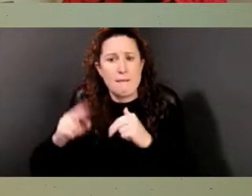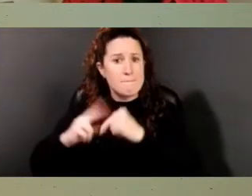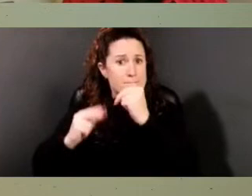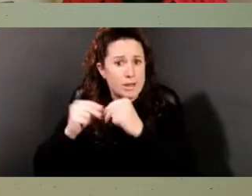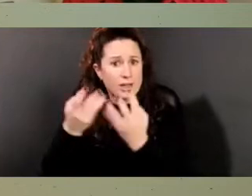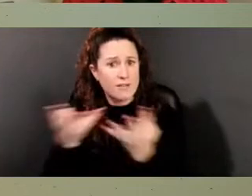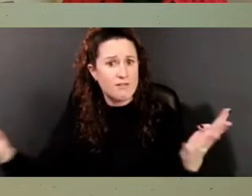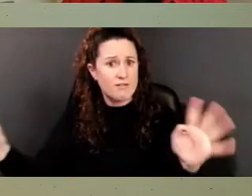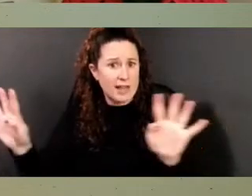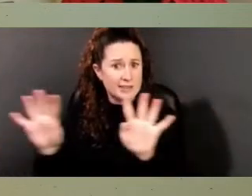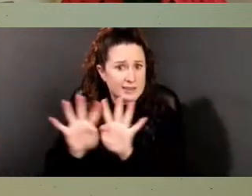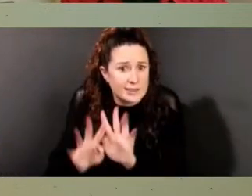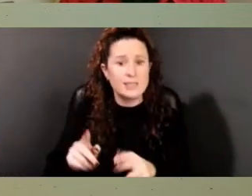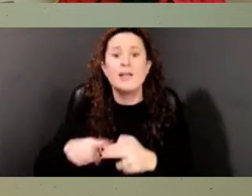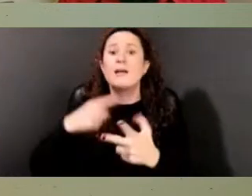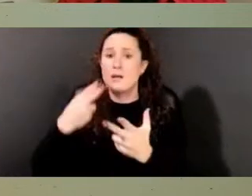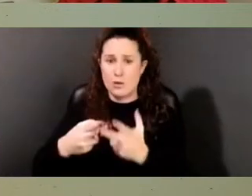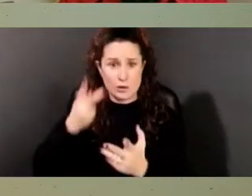around a graveyard.